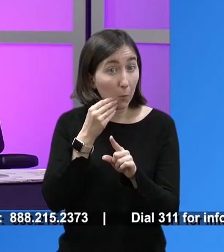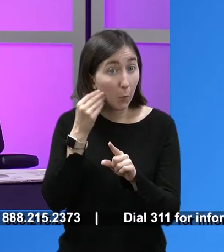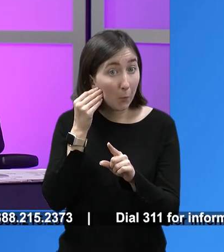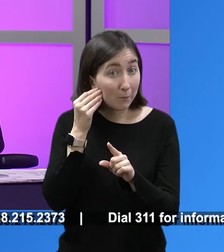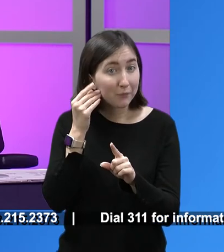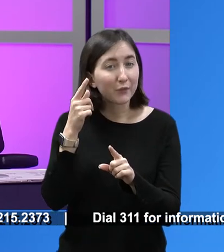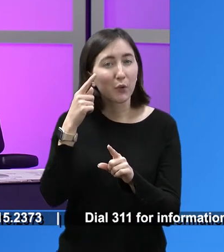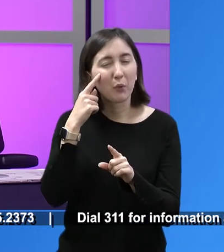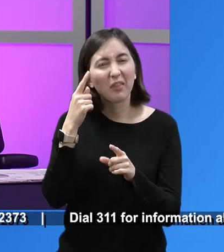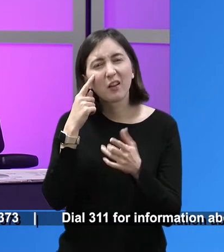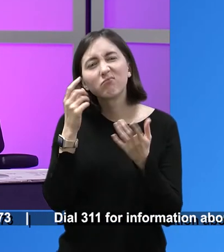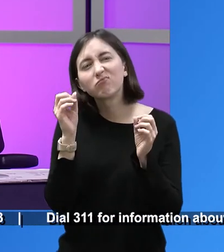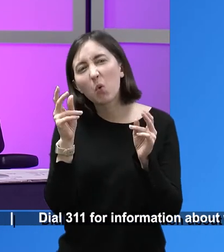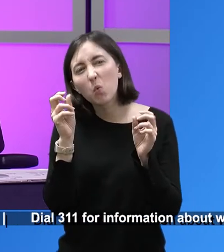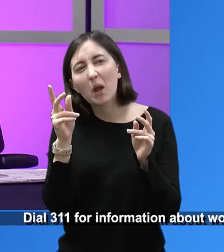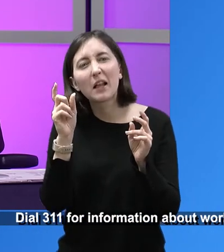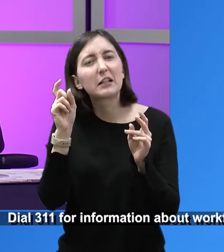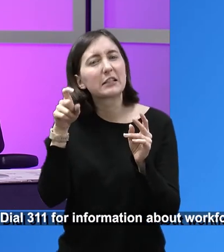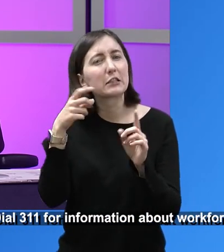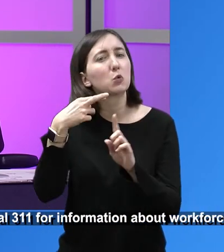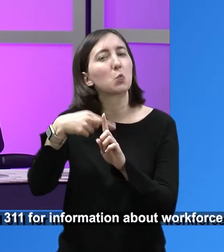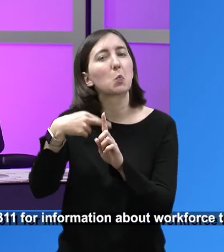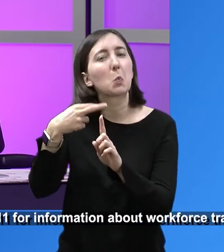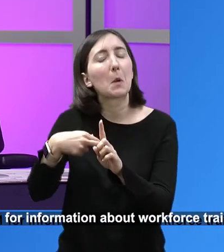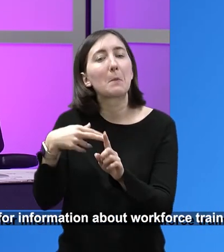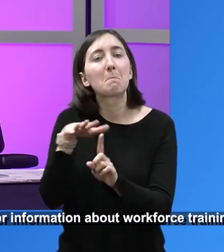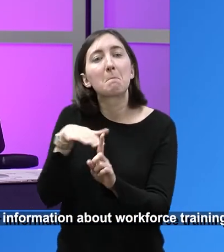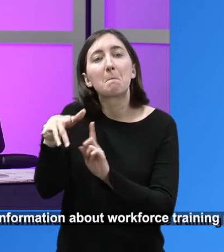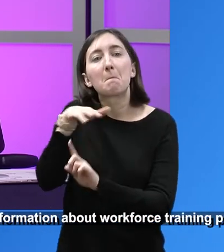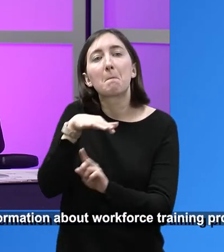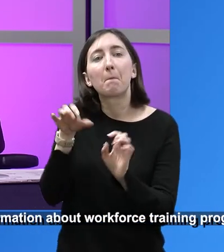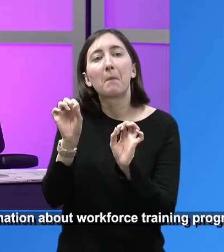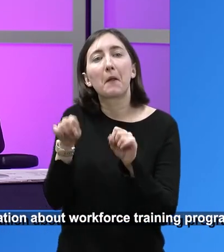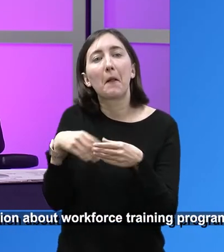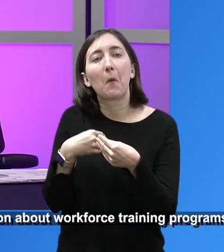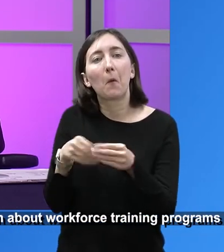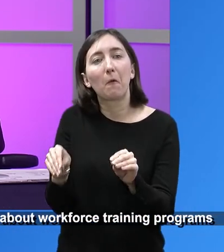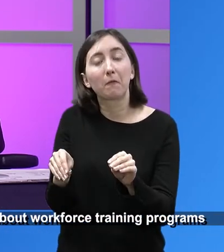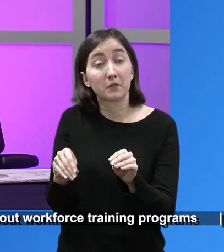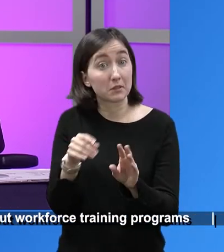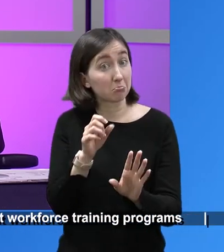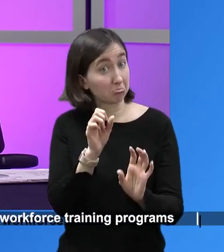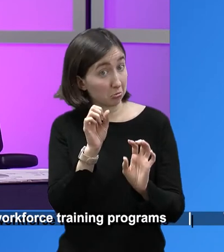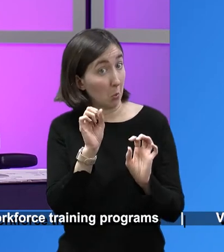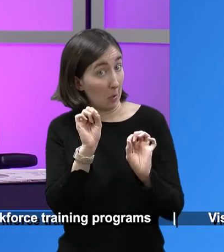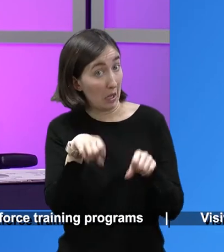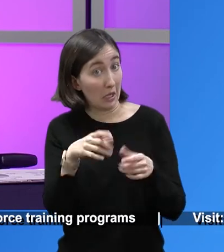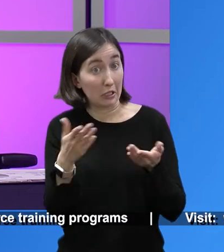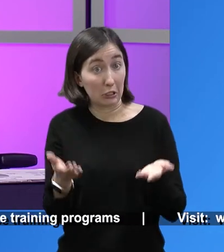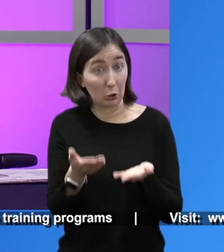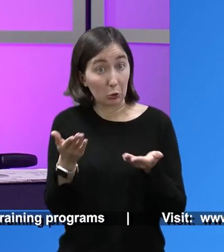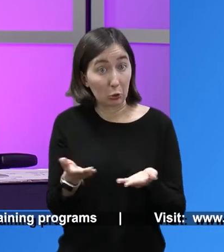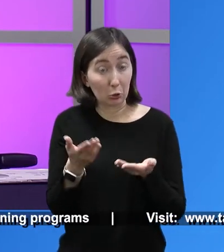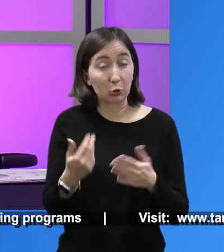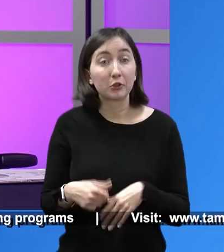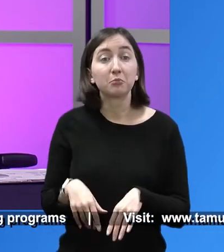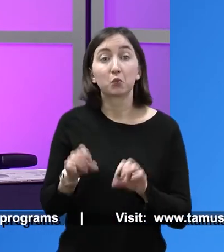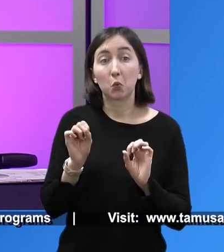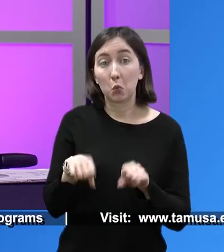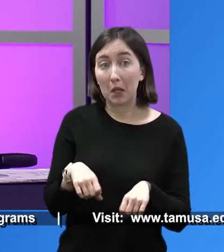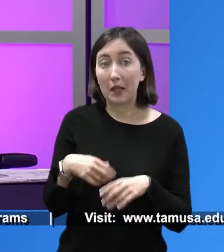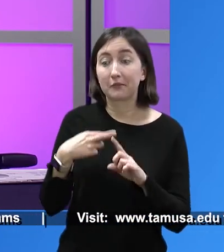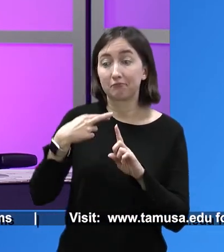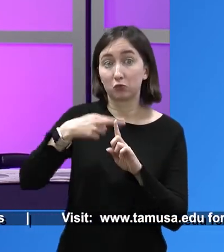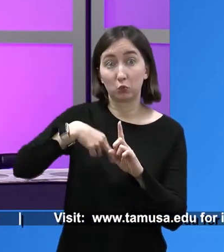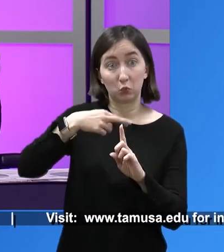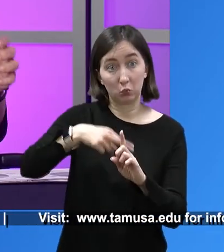But you're thinking, okay, I need to venture out and rent a little cubicle. So it's a space that you can be